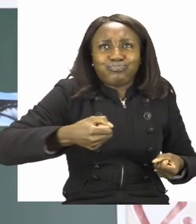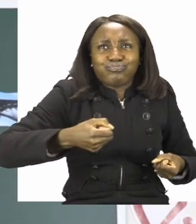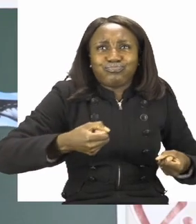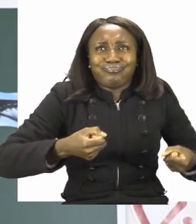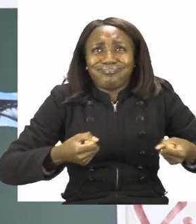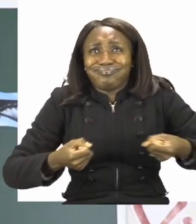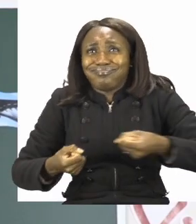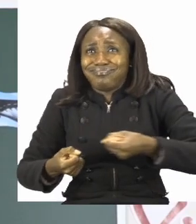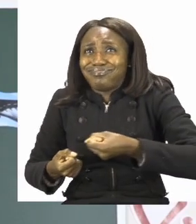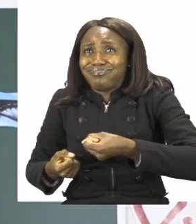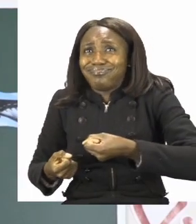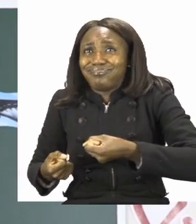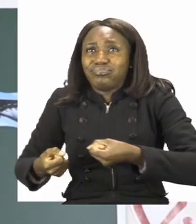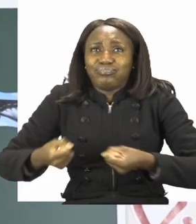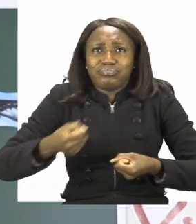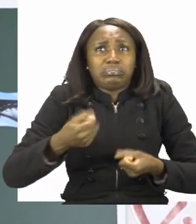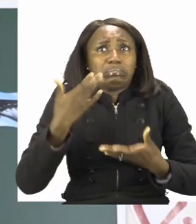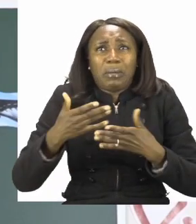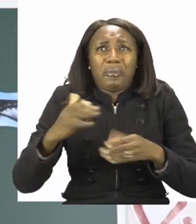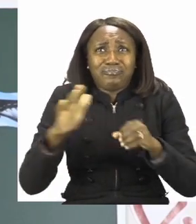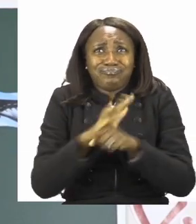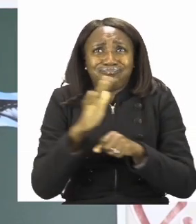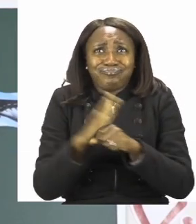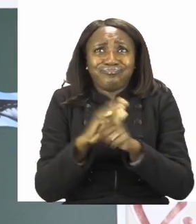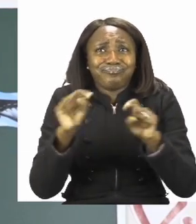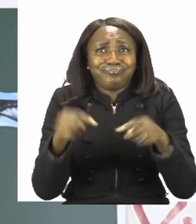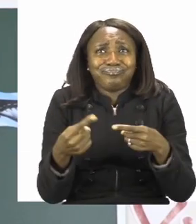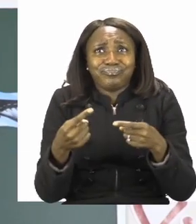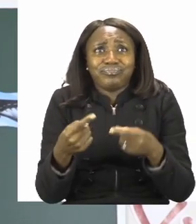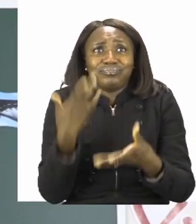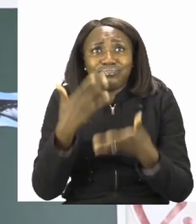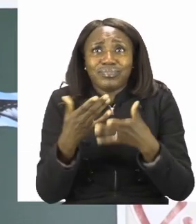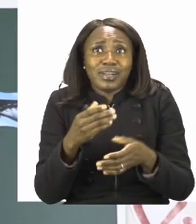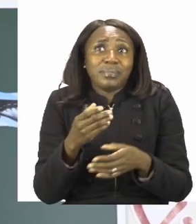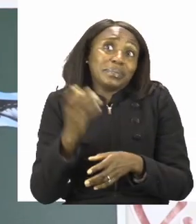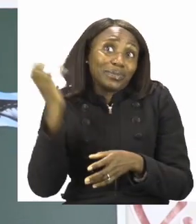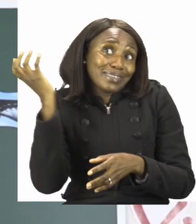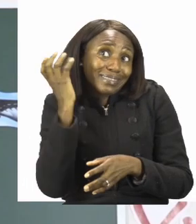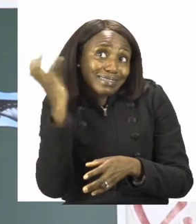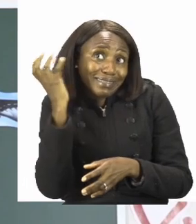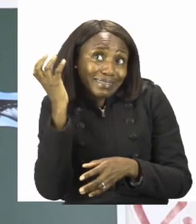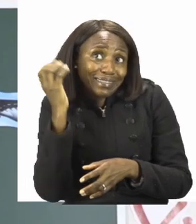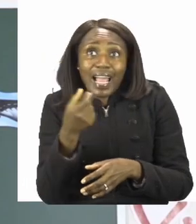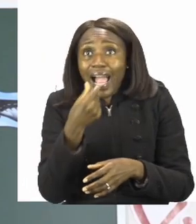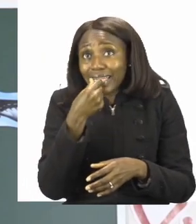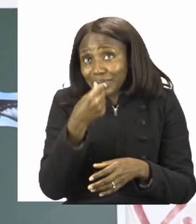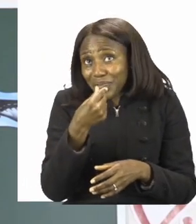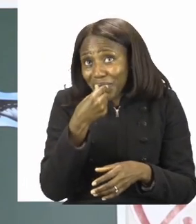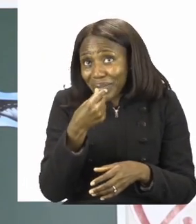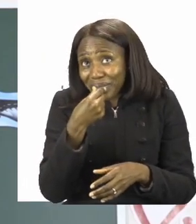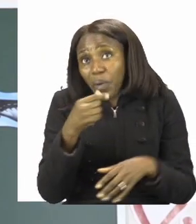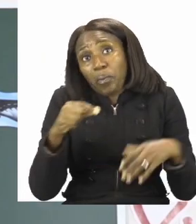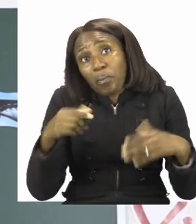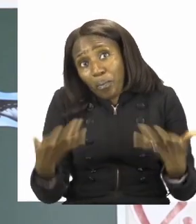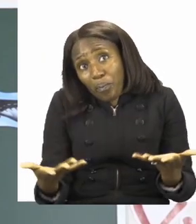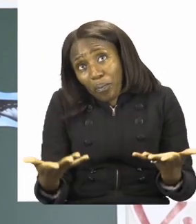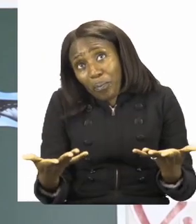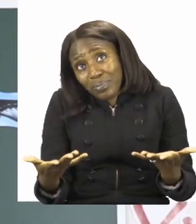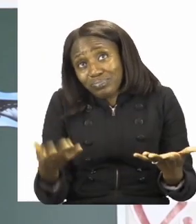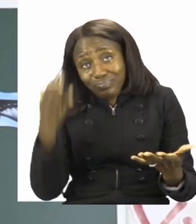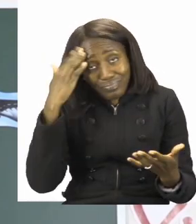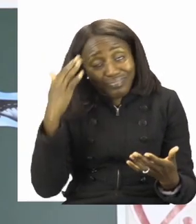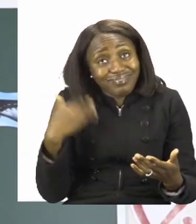a lot of goods. For example, maybe a lot of chips or chocolates at the back.